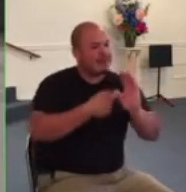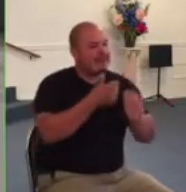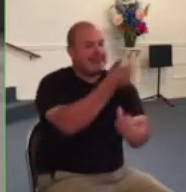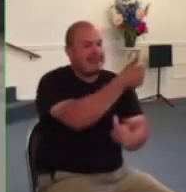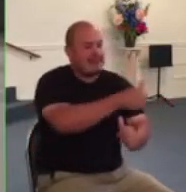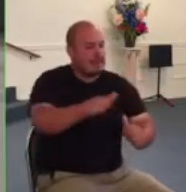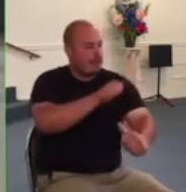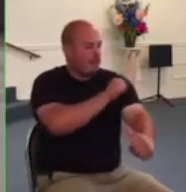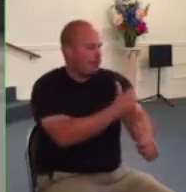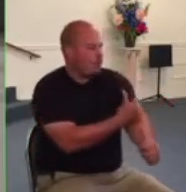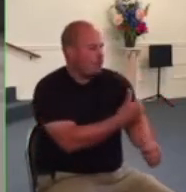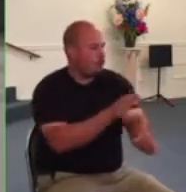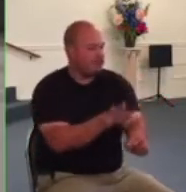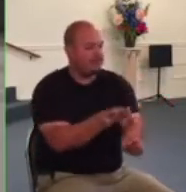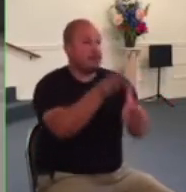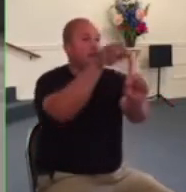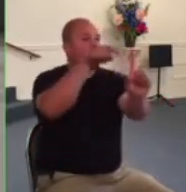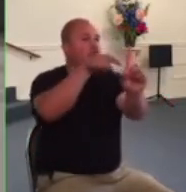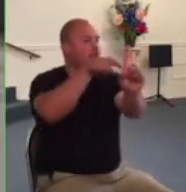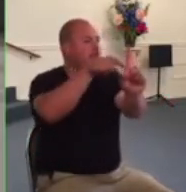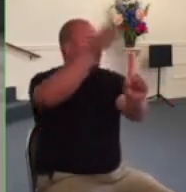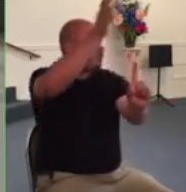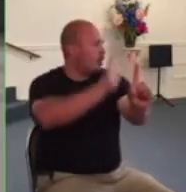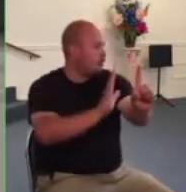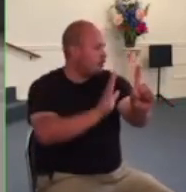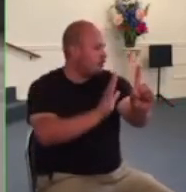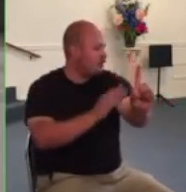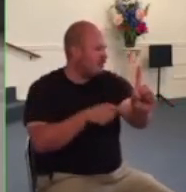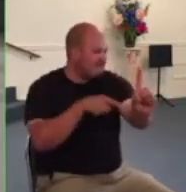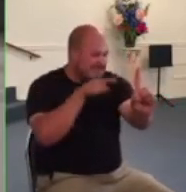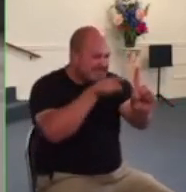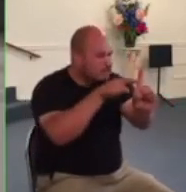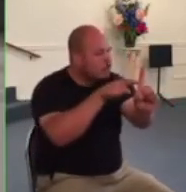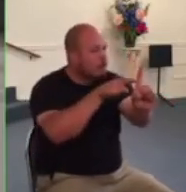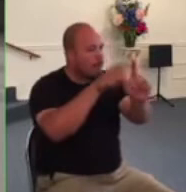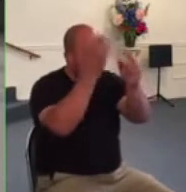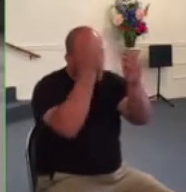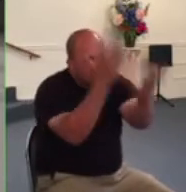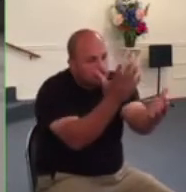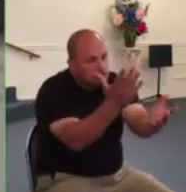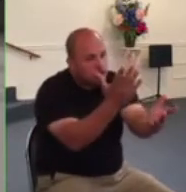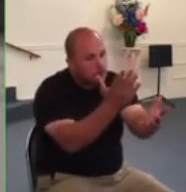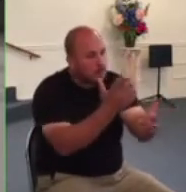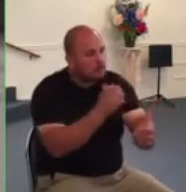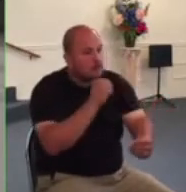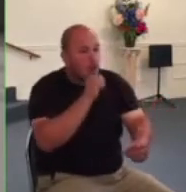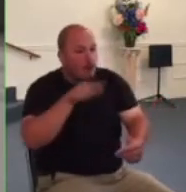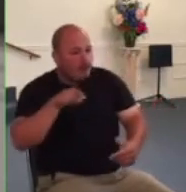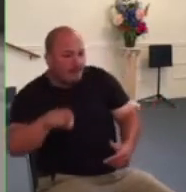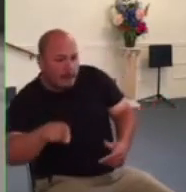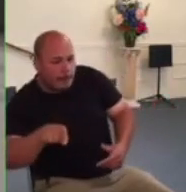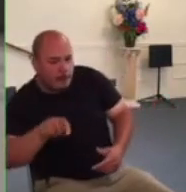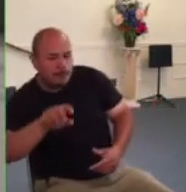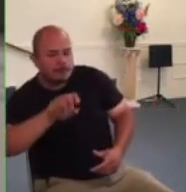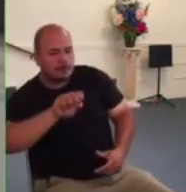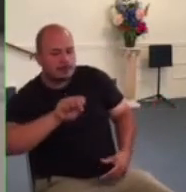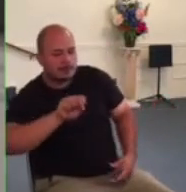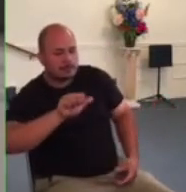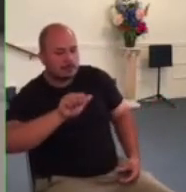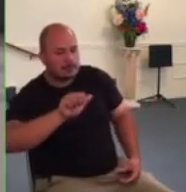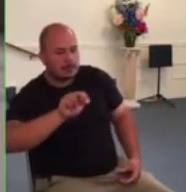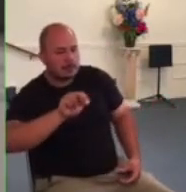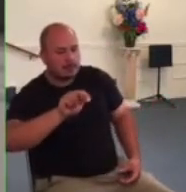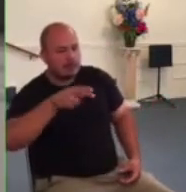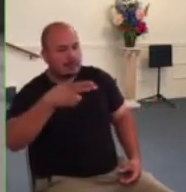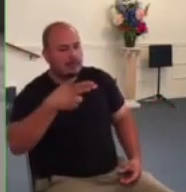than the authority of god alone not even the sanhedrin the highest authority in the jewish government